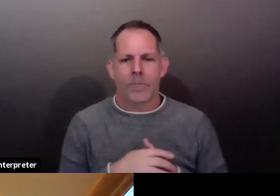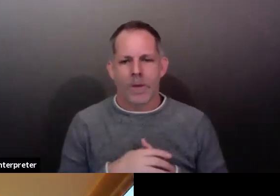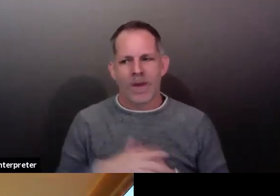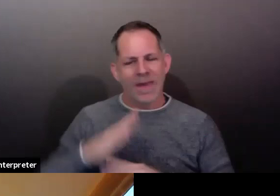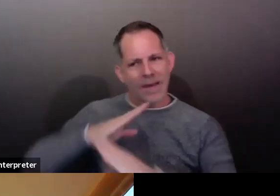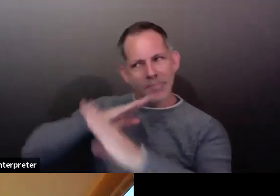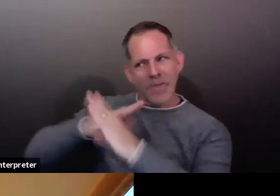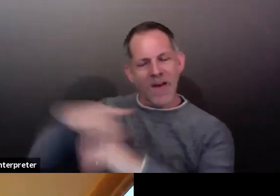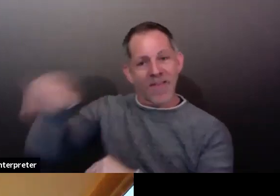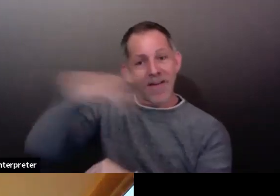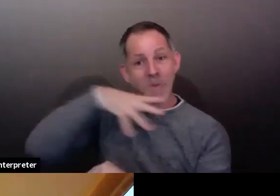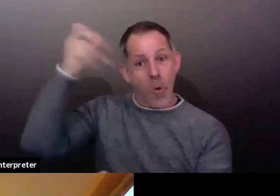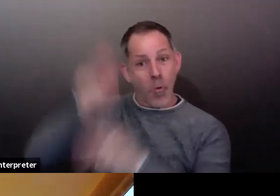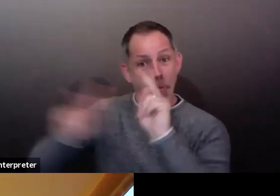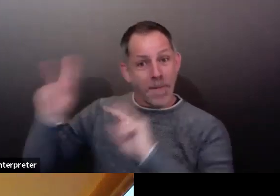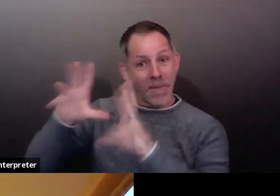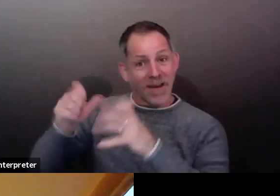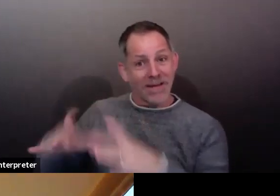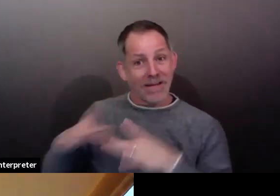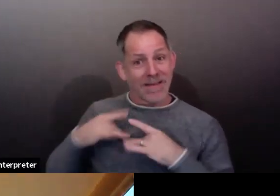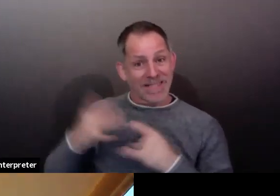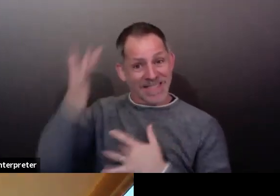population from exposure.